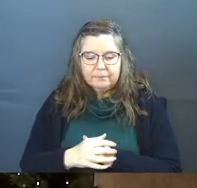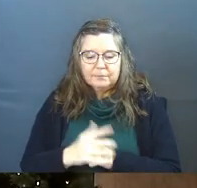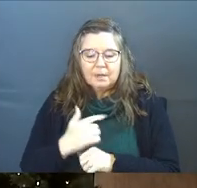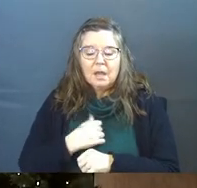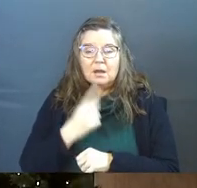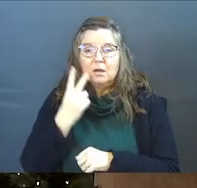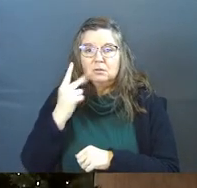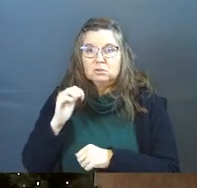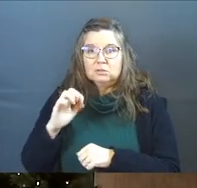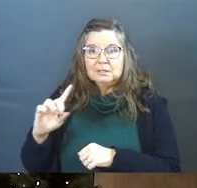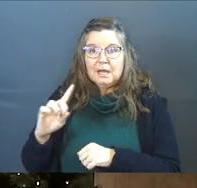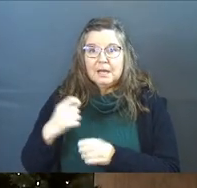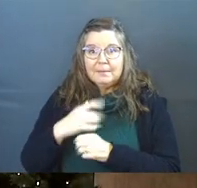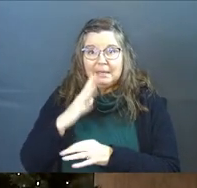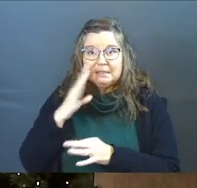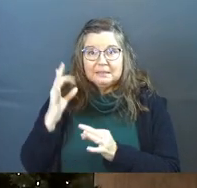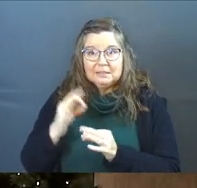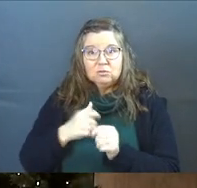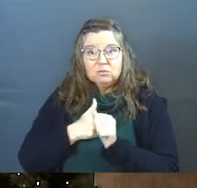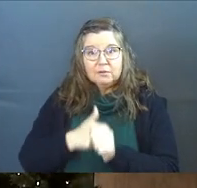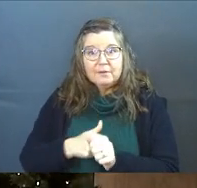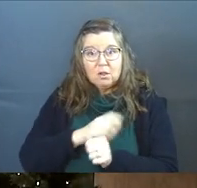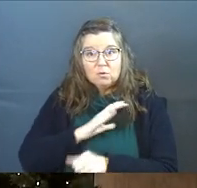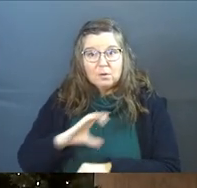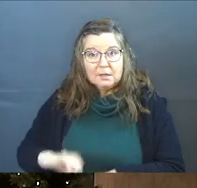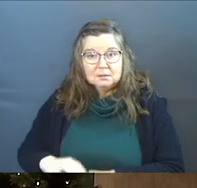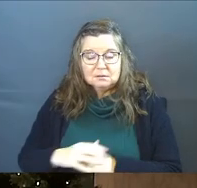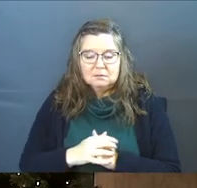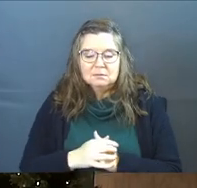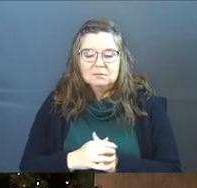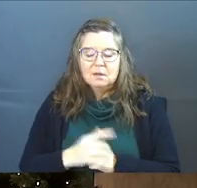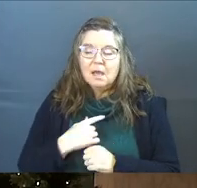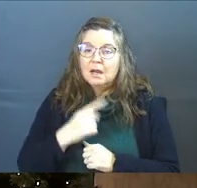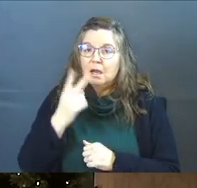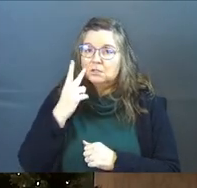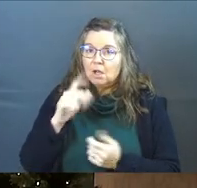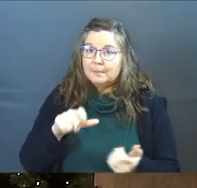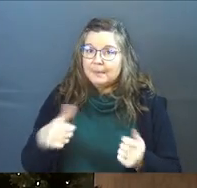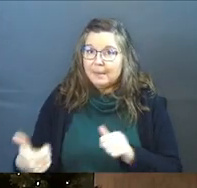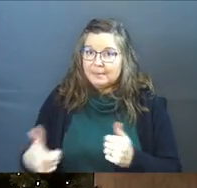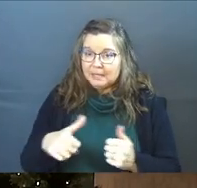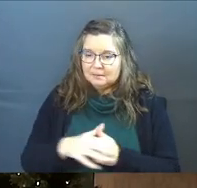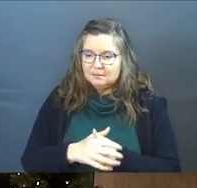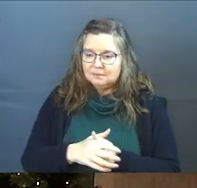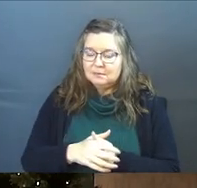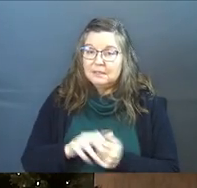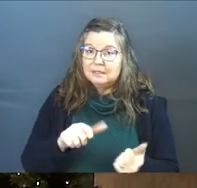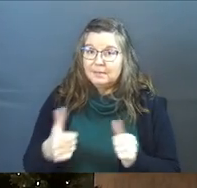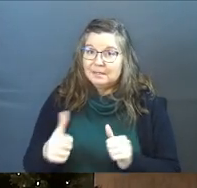And I saw Todd eventually make a decision to follow Christ. And I saw him get baptized. And his baptism was awesome.